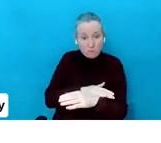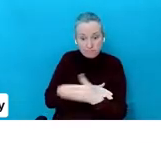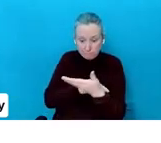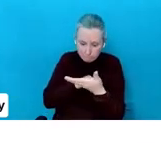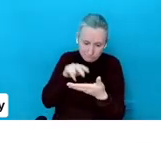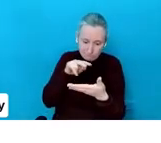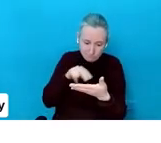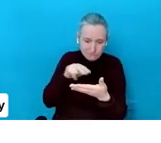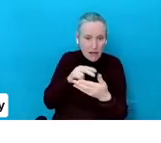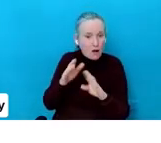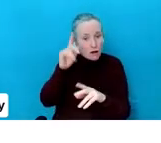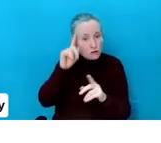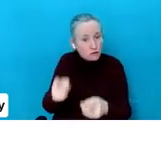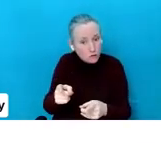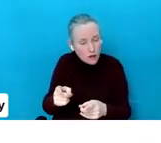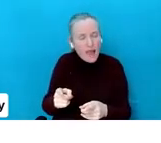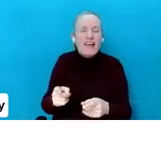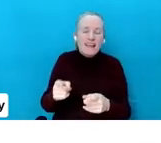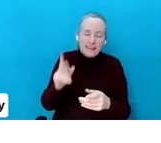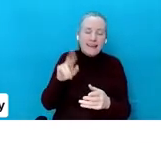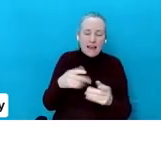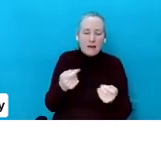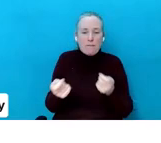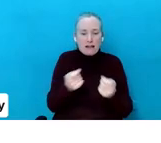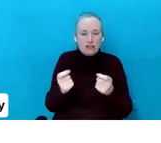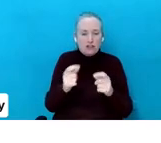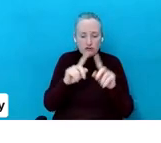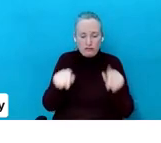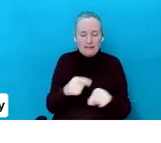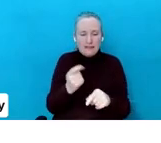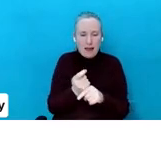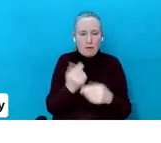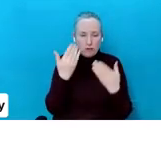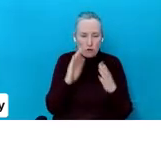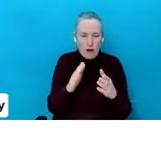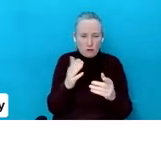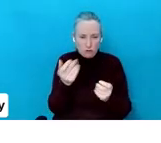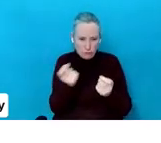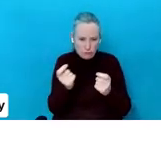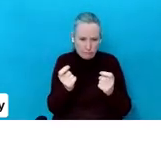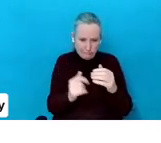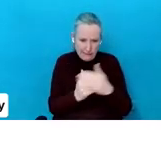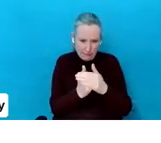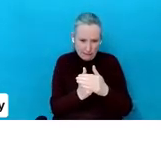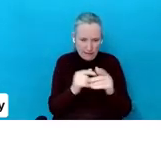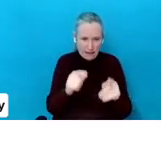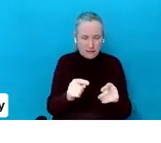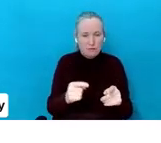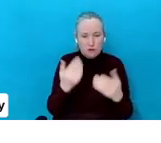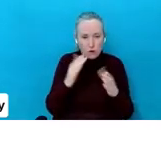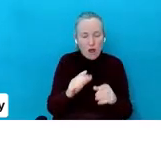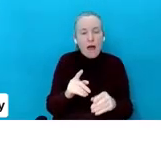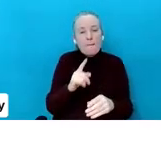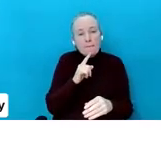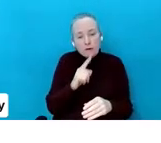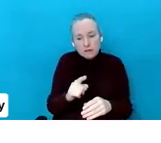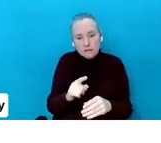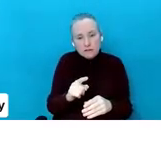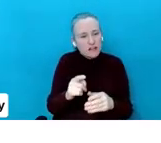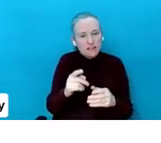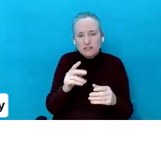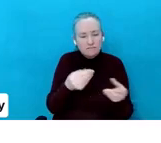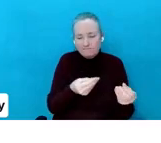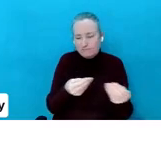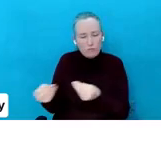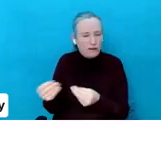Now, that can be changed with screen time, which I will show you shortly, but no devices in the